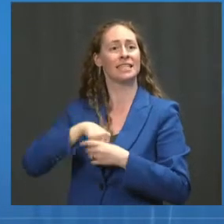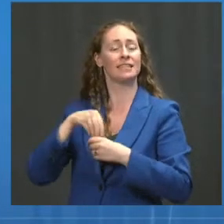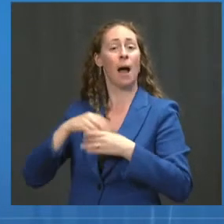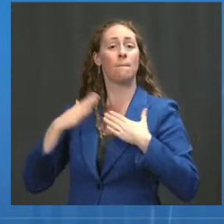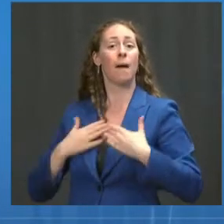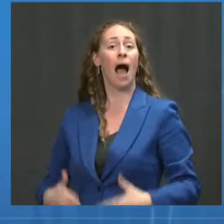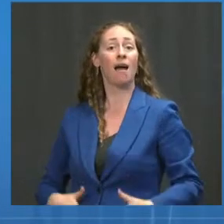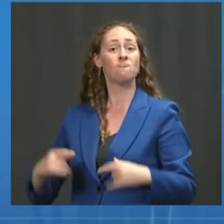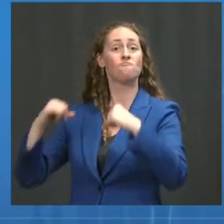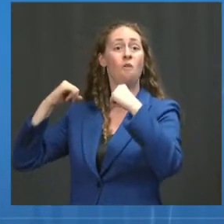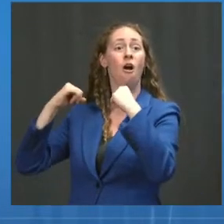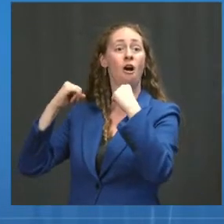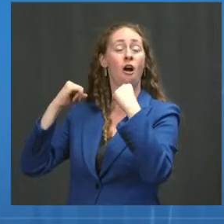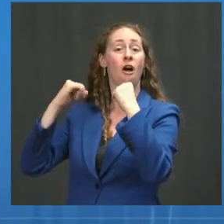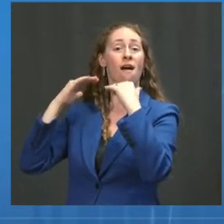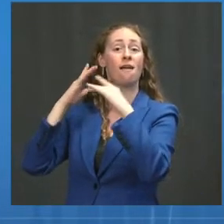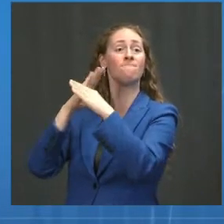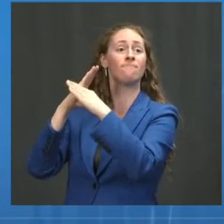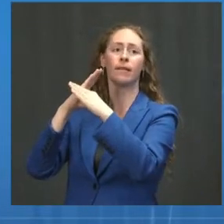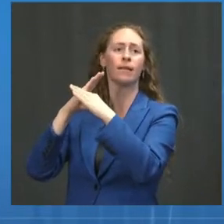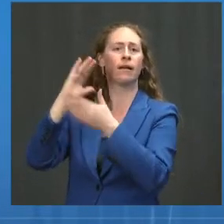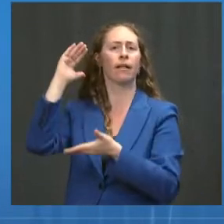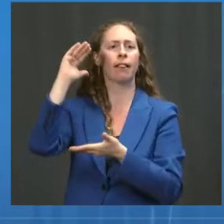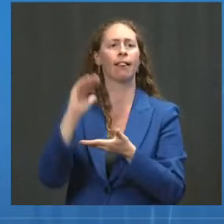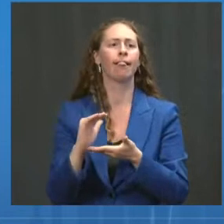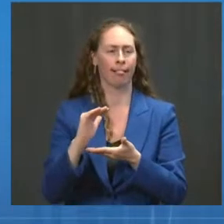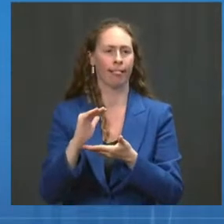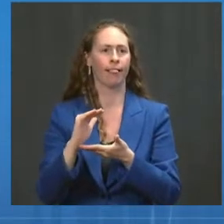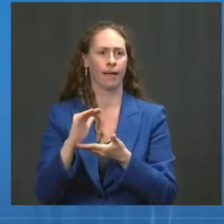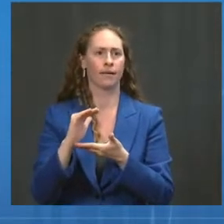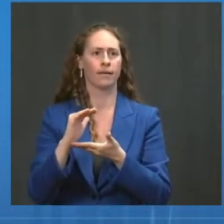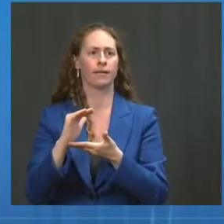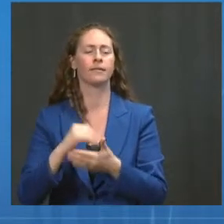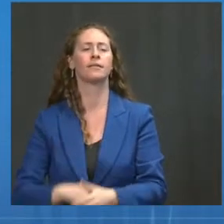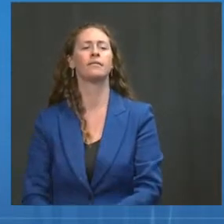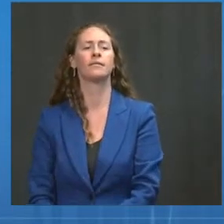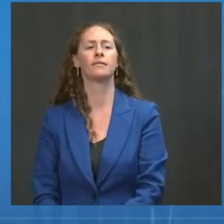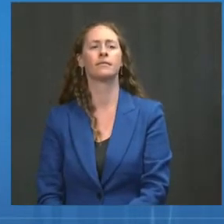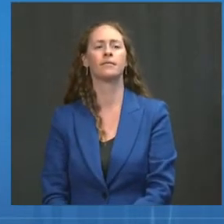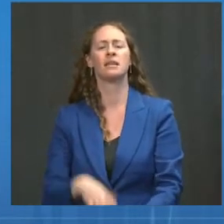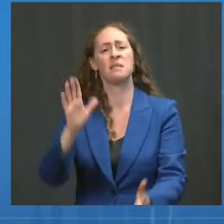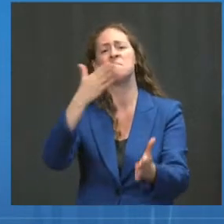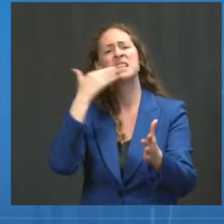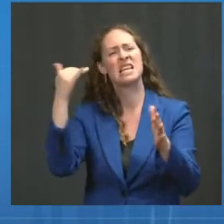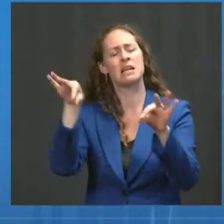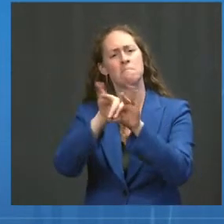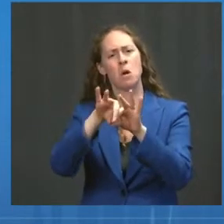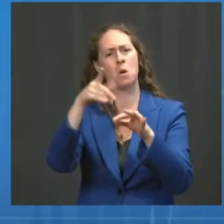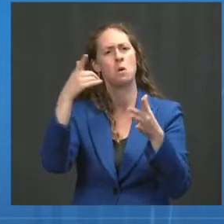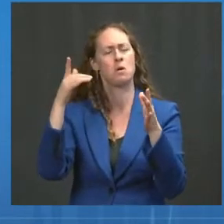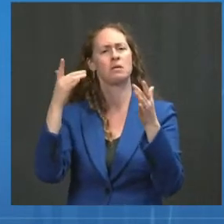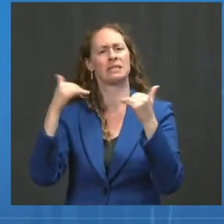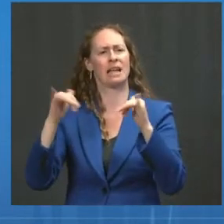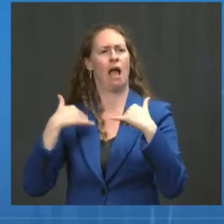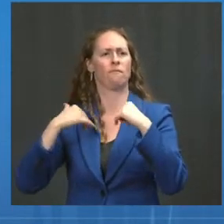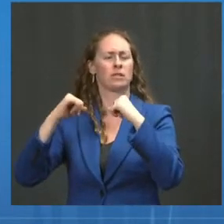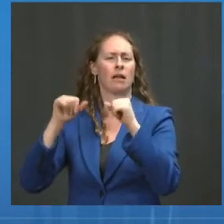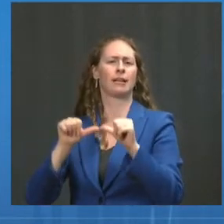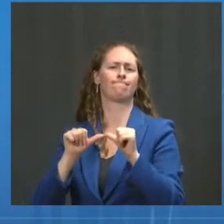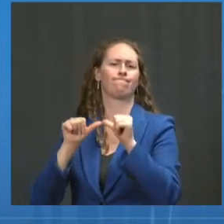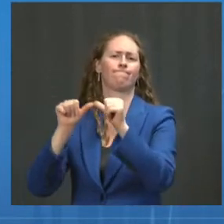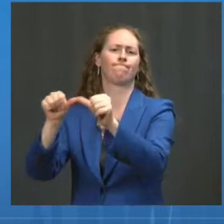relatively high. And third, vaccine effectiveness is generally decreased against the Delta variant.